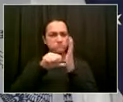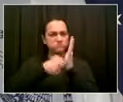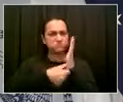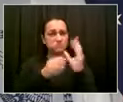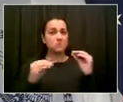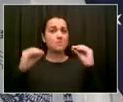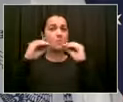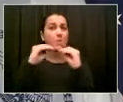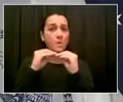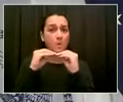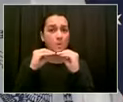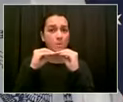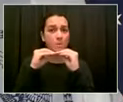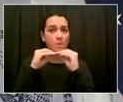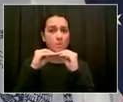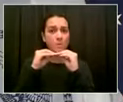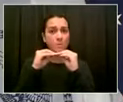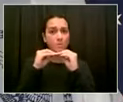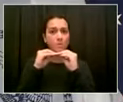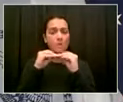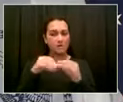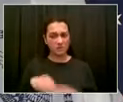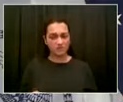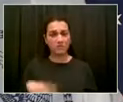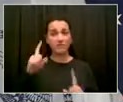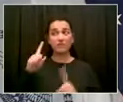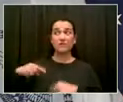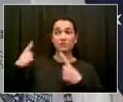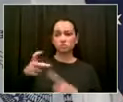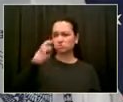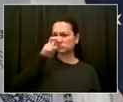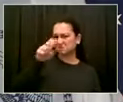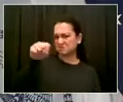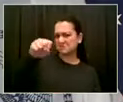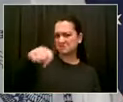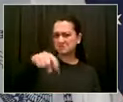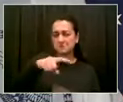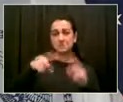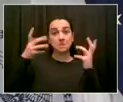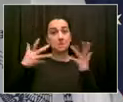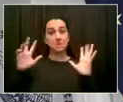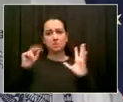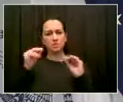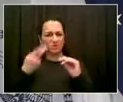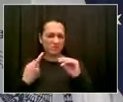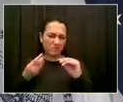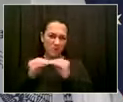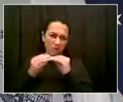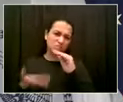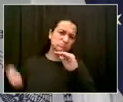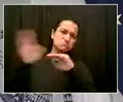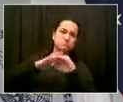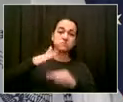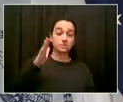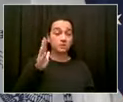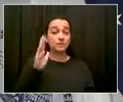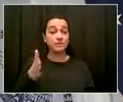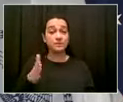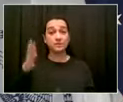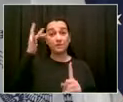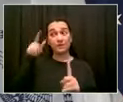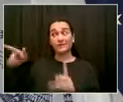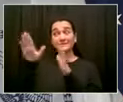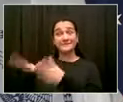without any regard for what it could mean for other human beings and for families. So a family now is missing